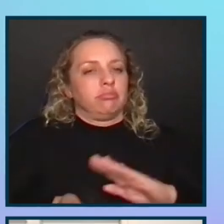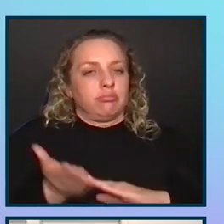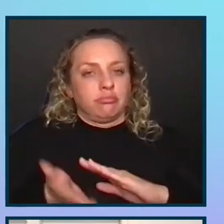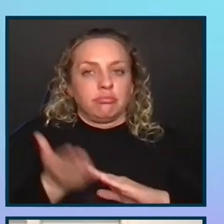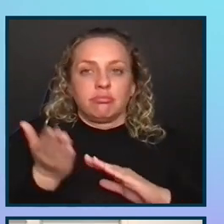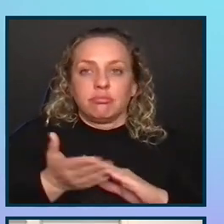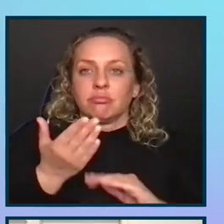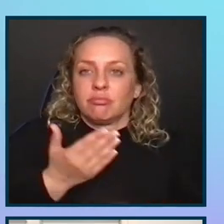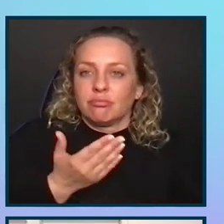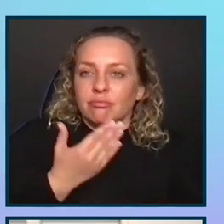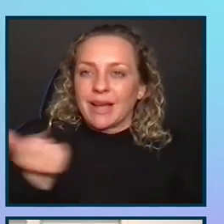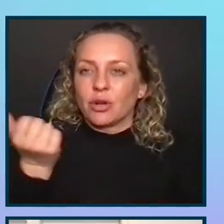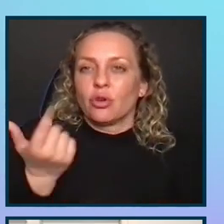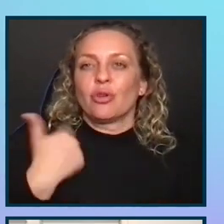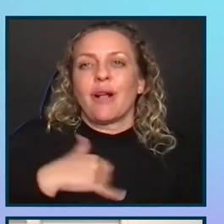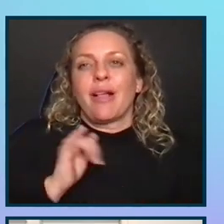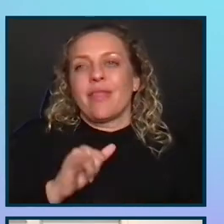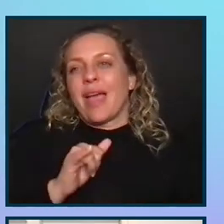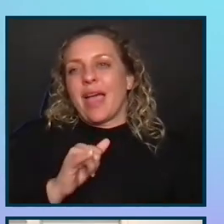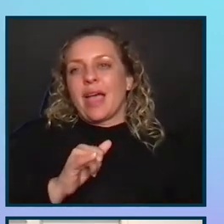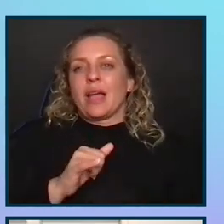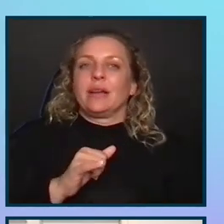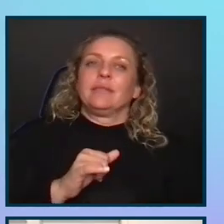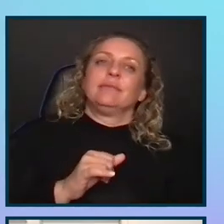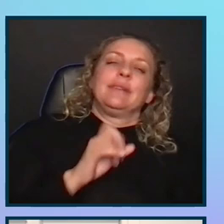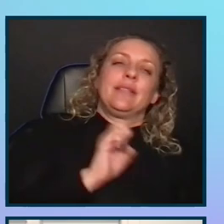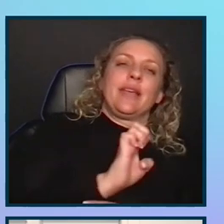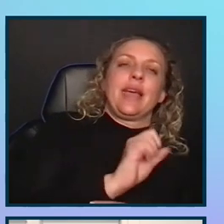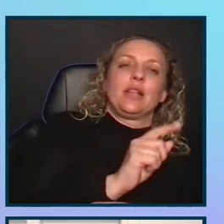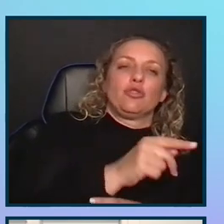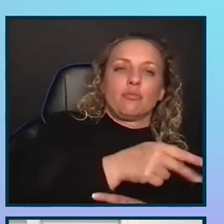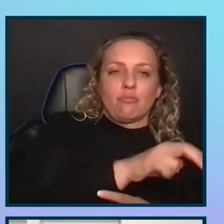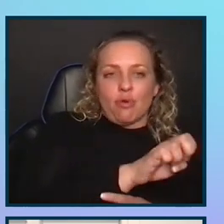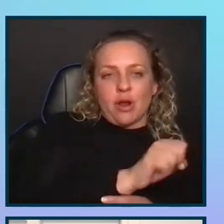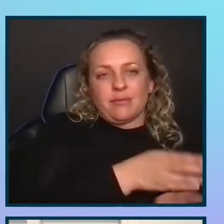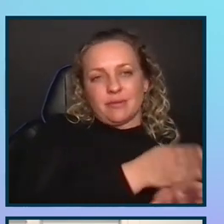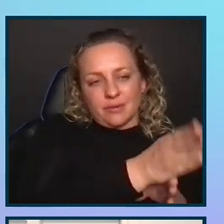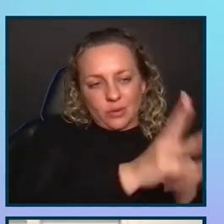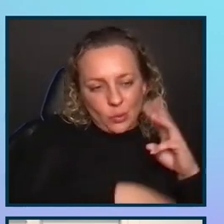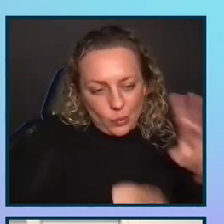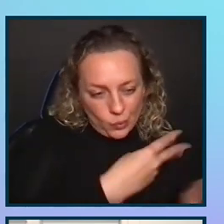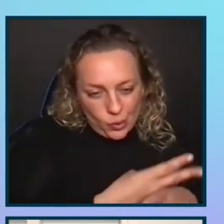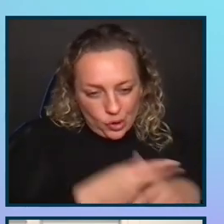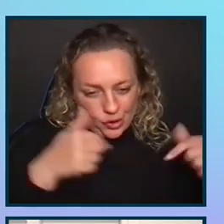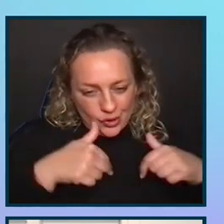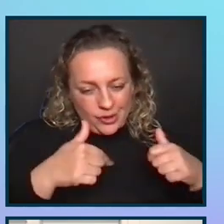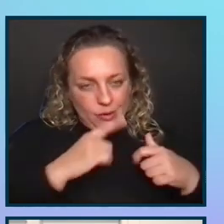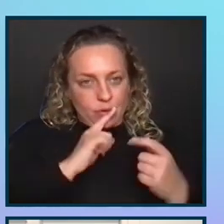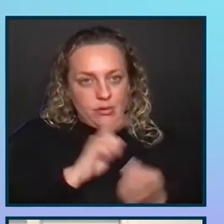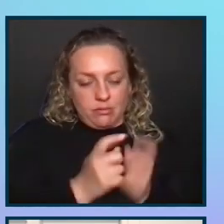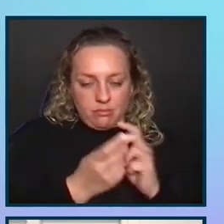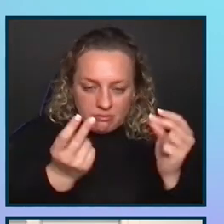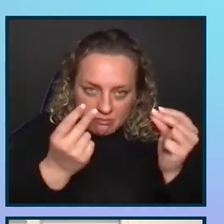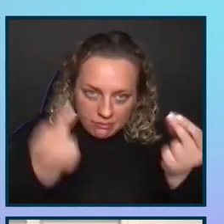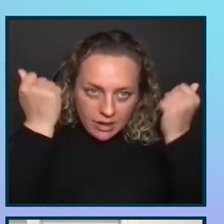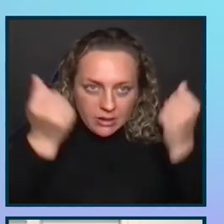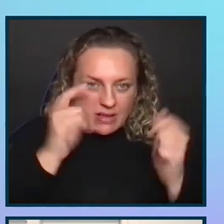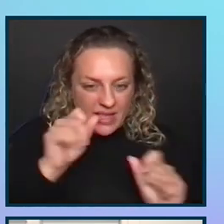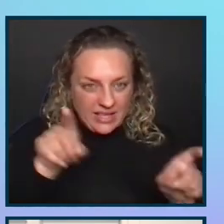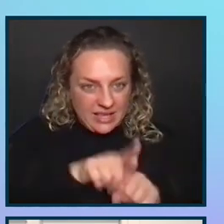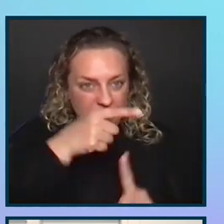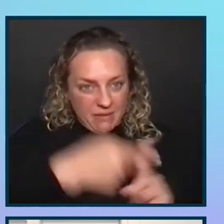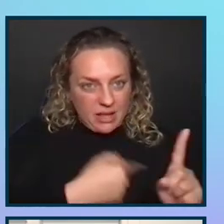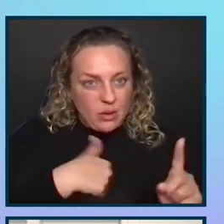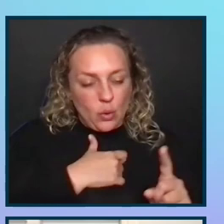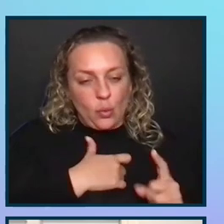that is, at least in enterprise world, that's a pretty rapid turnaround to be able to say in the same month, we